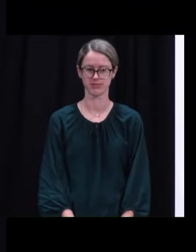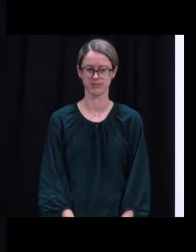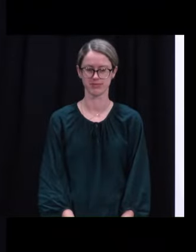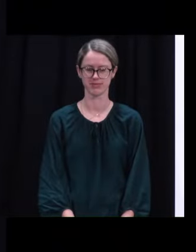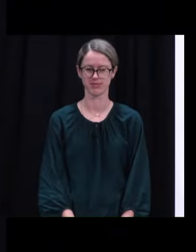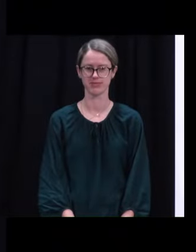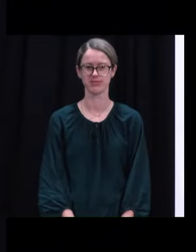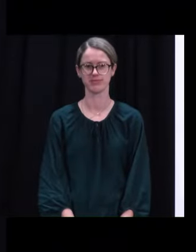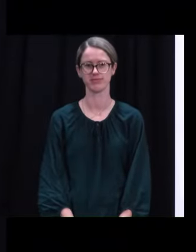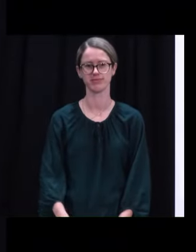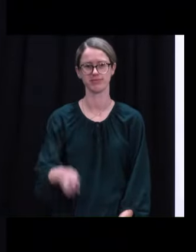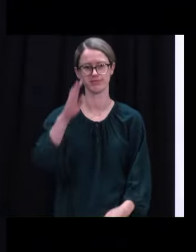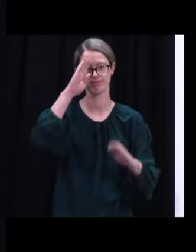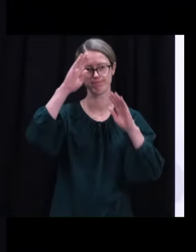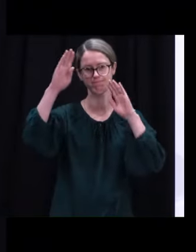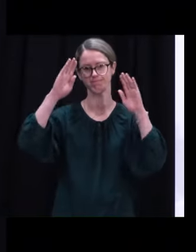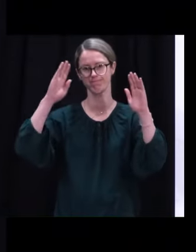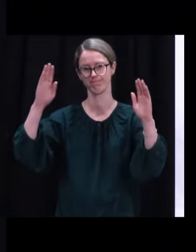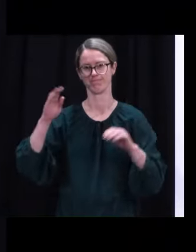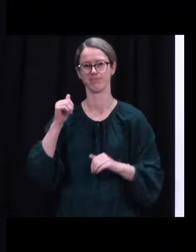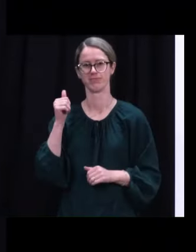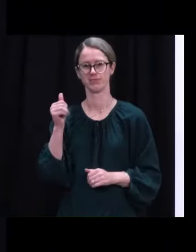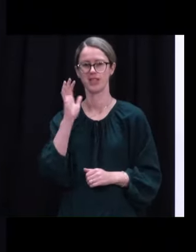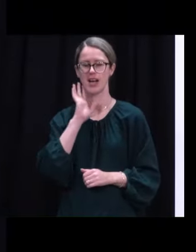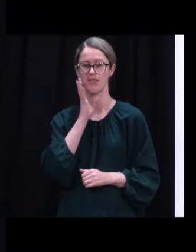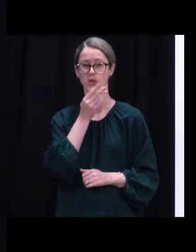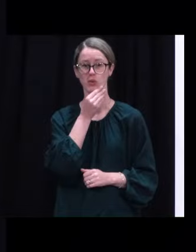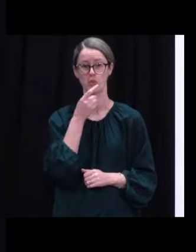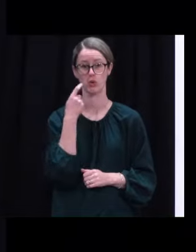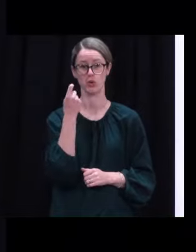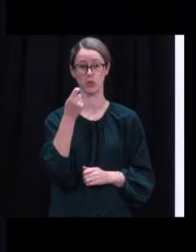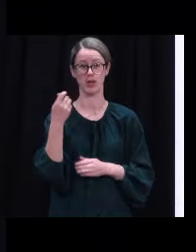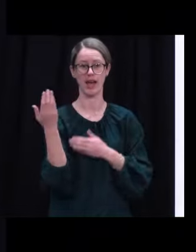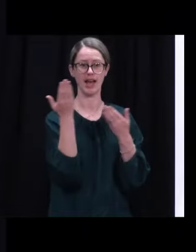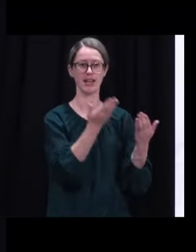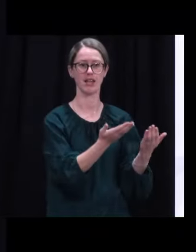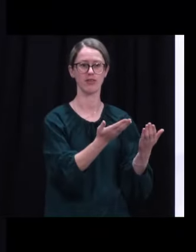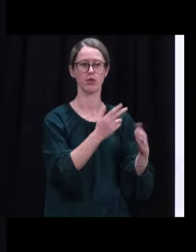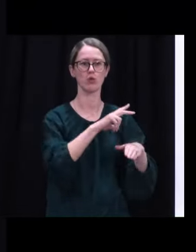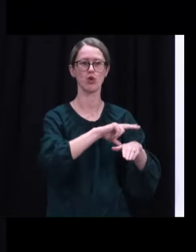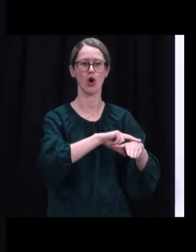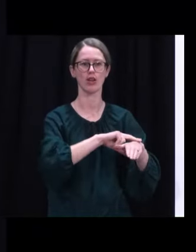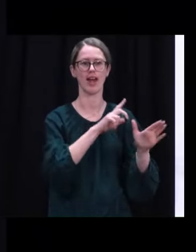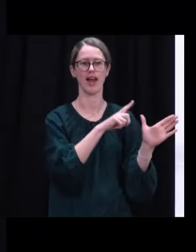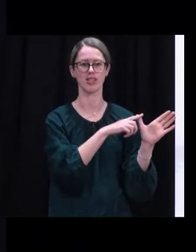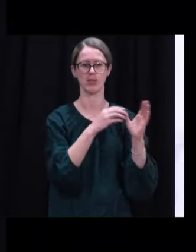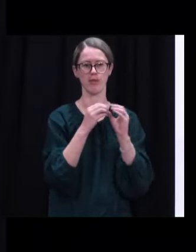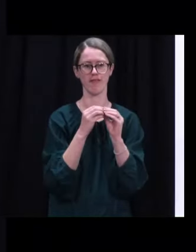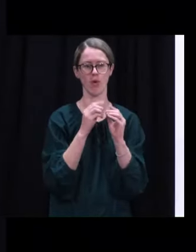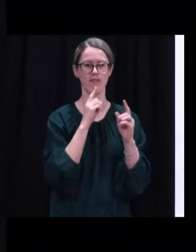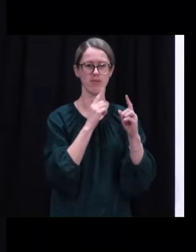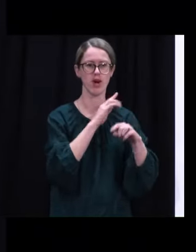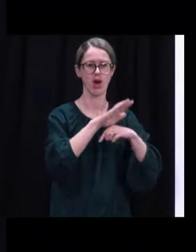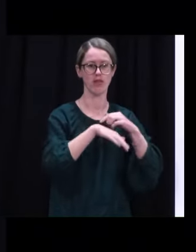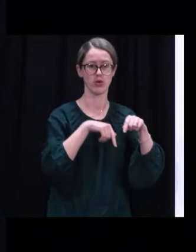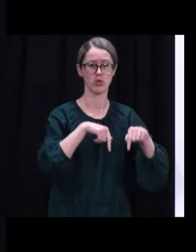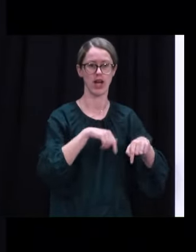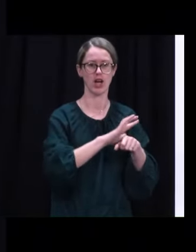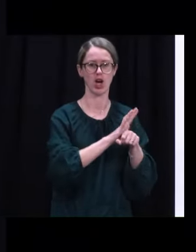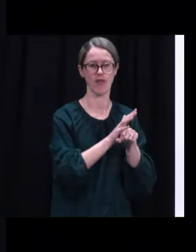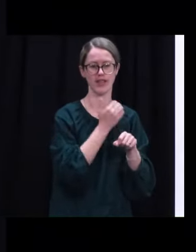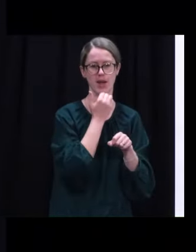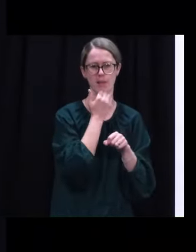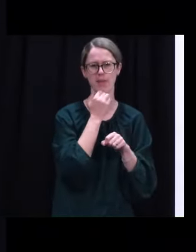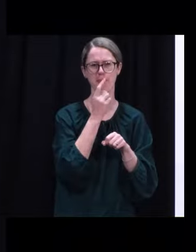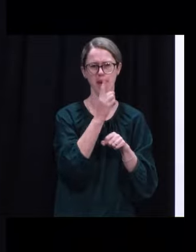Kira koutou kato, good afternoon. I'll shortly hand over to Dr. Bloomfield for an update on case numbers, but first